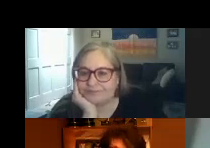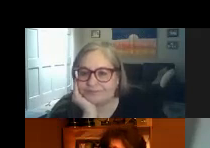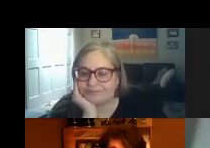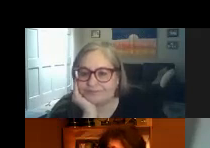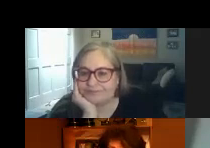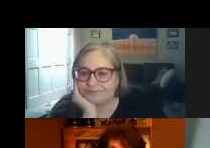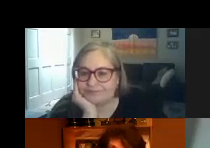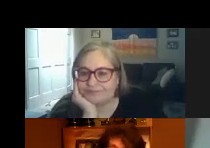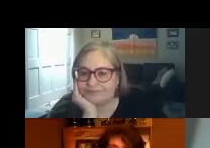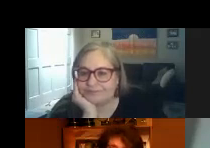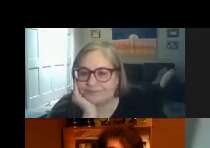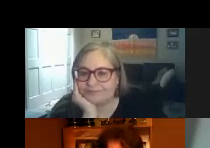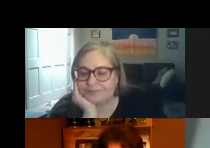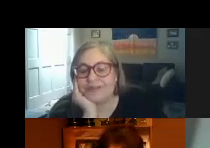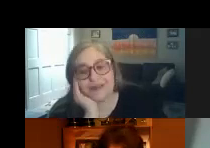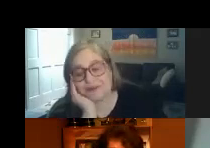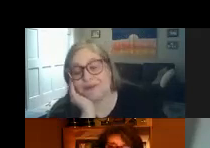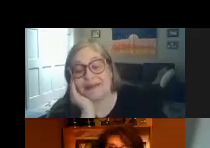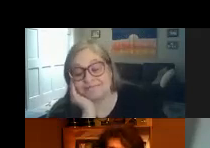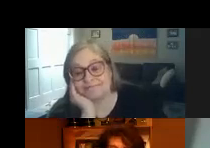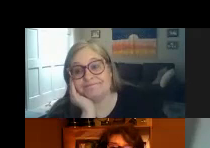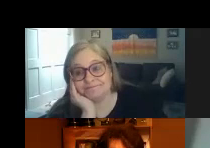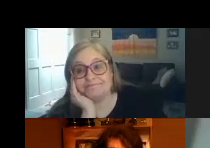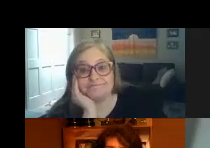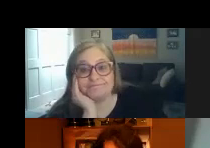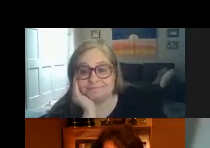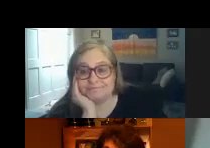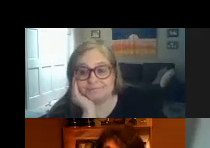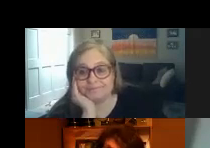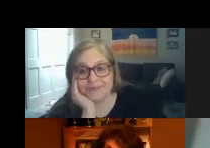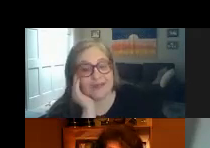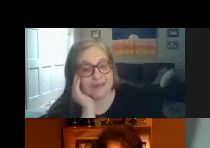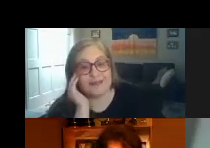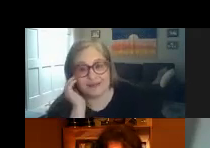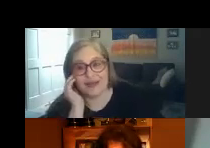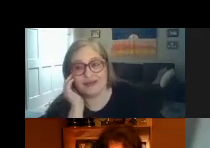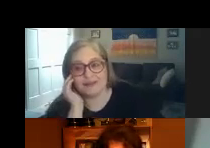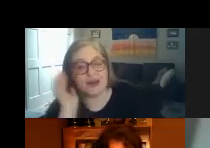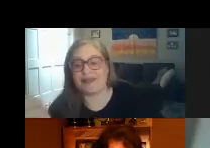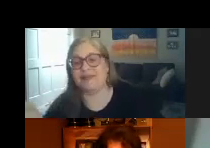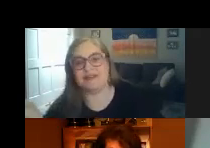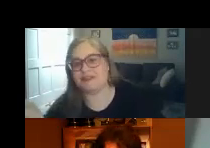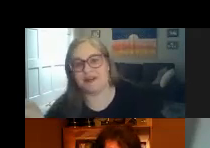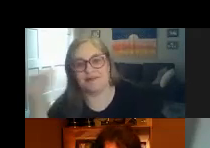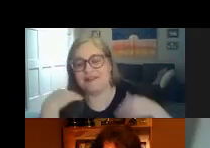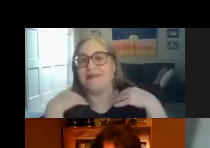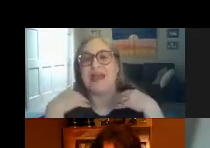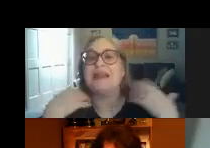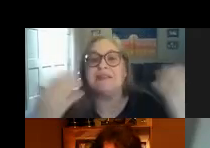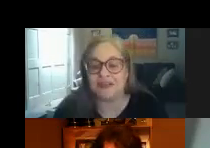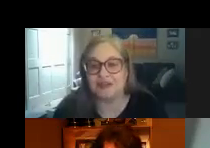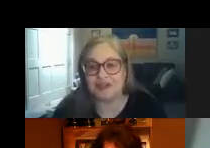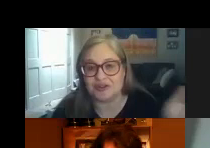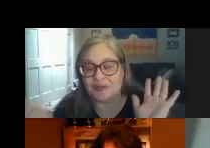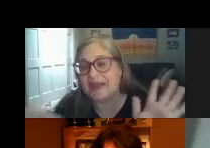school is all the masking and all the the emotional elements just a consideration yeah no i think that's great advice i mean